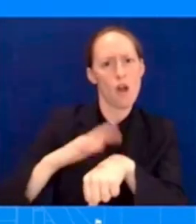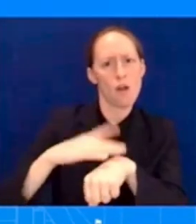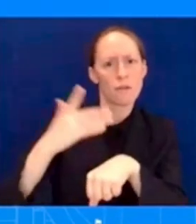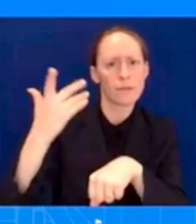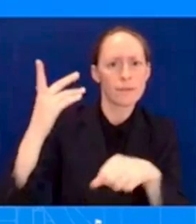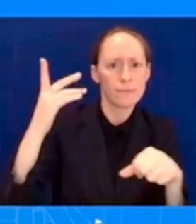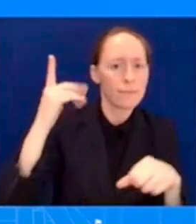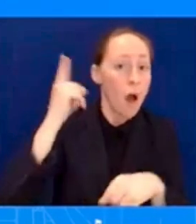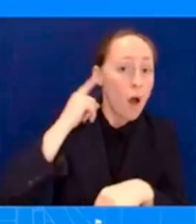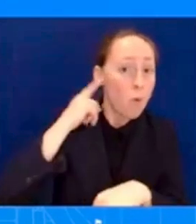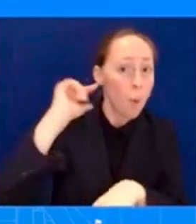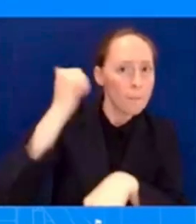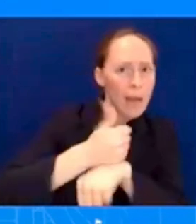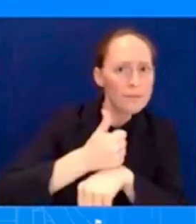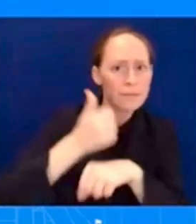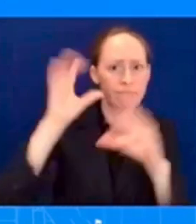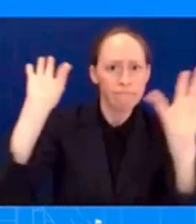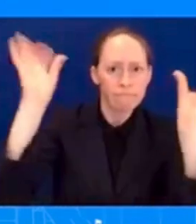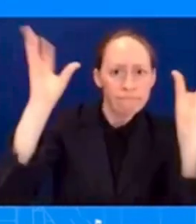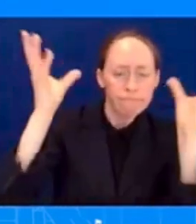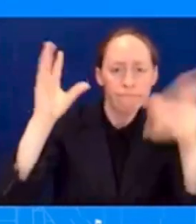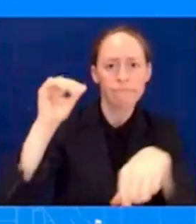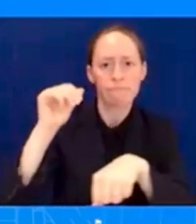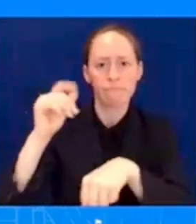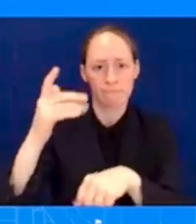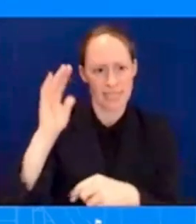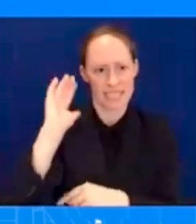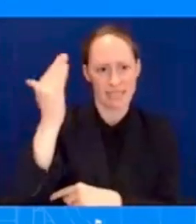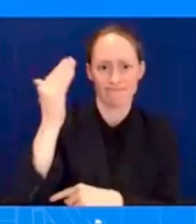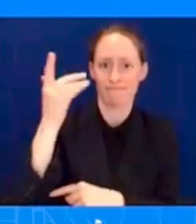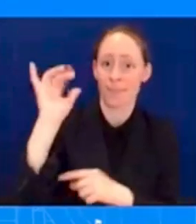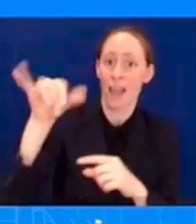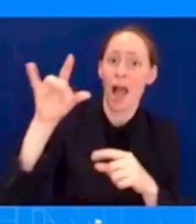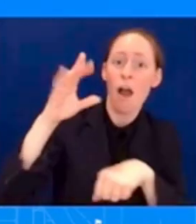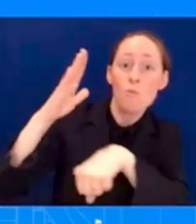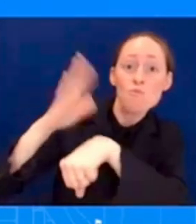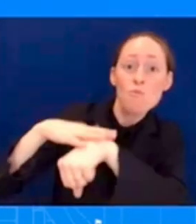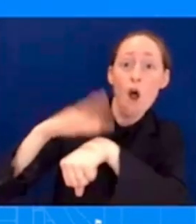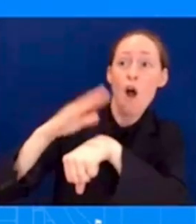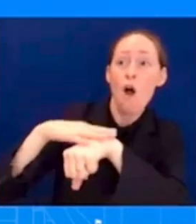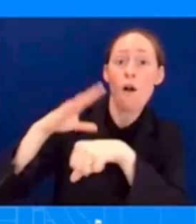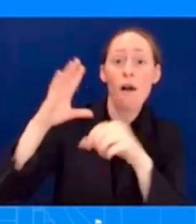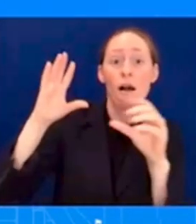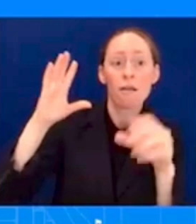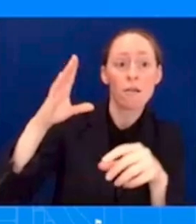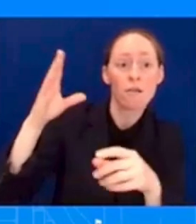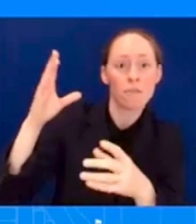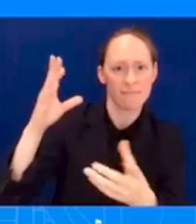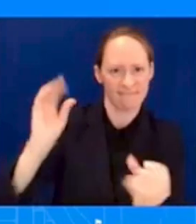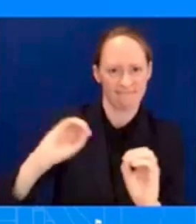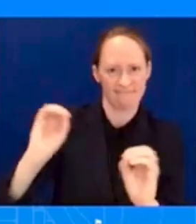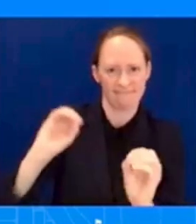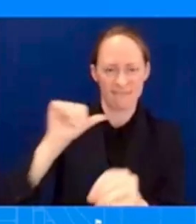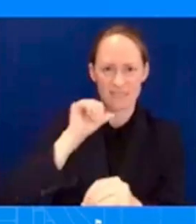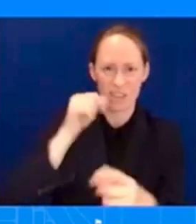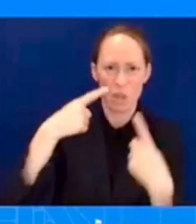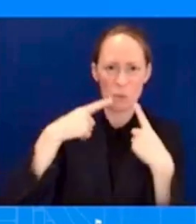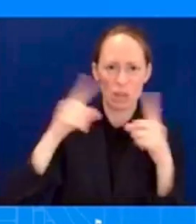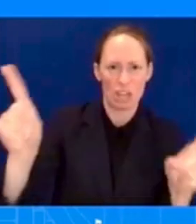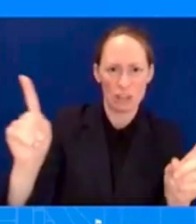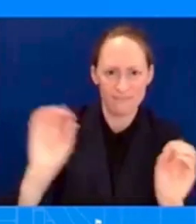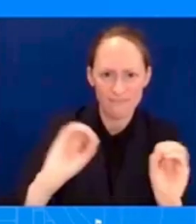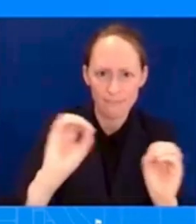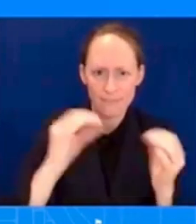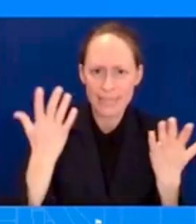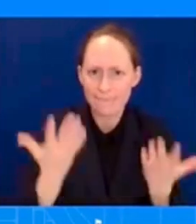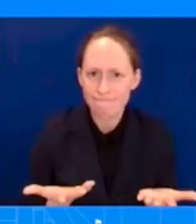when we look at other cities across the country that may be facing a similar threat due to increased